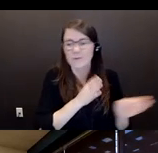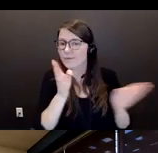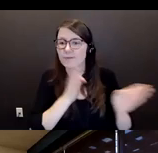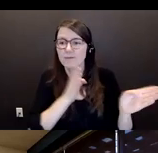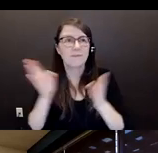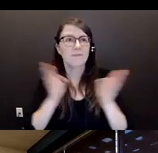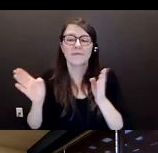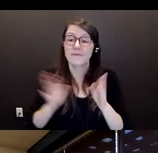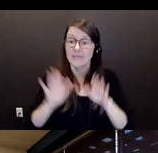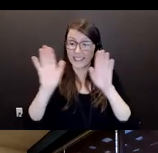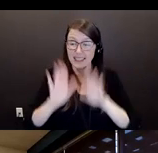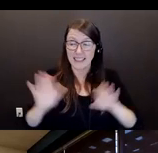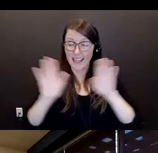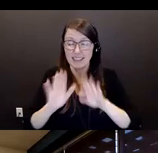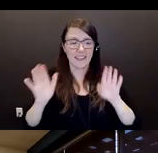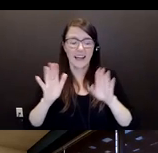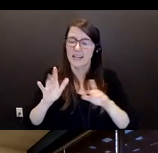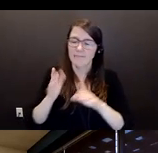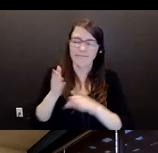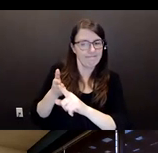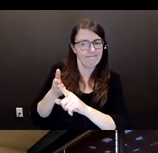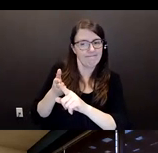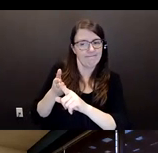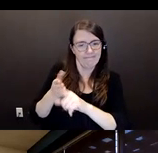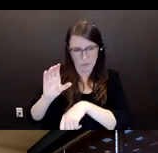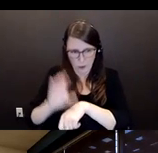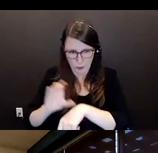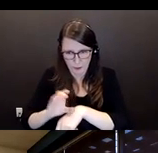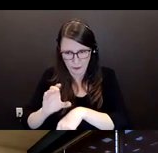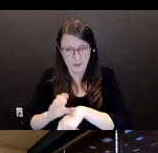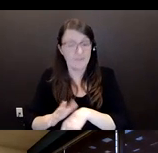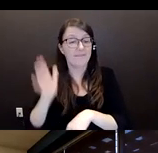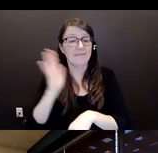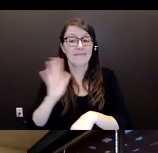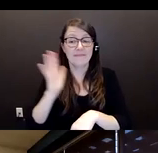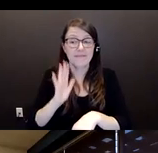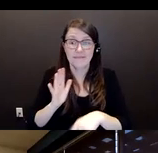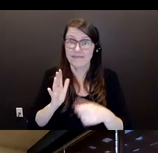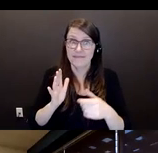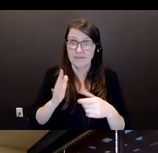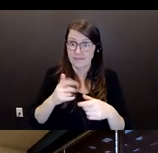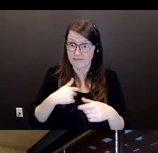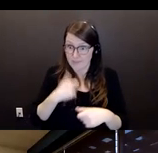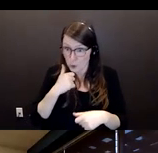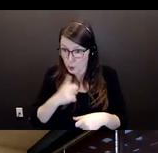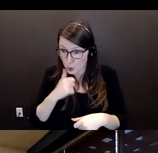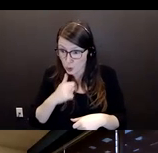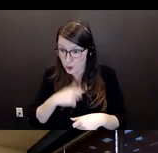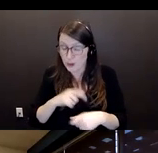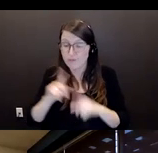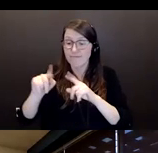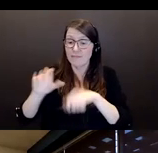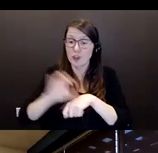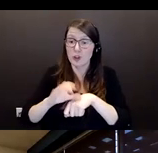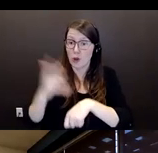she was always at church back in the day. When I was a wee girl, we were at church three times a day because it was Sunday school, adult